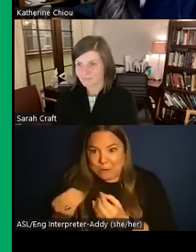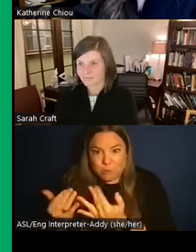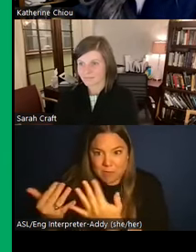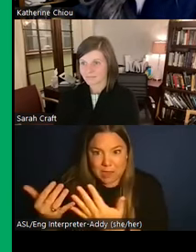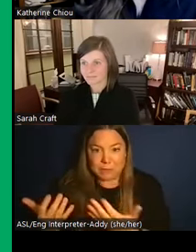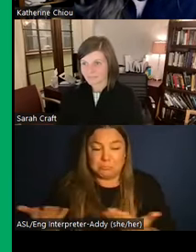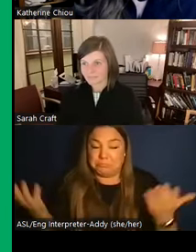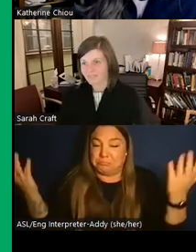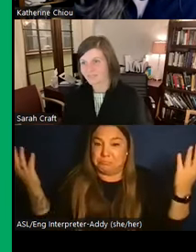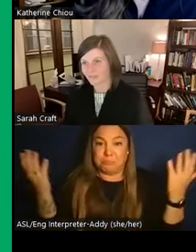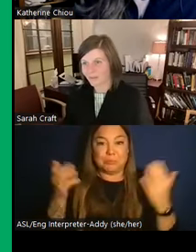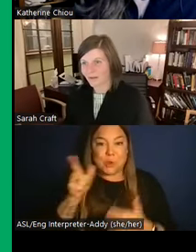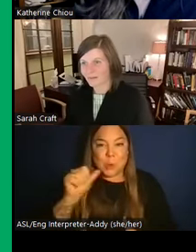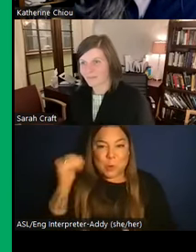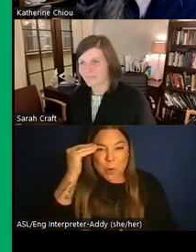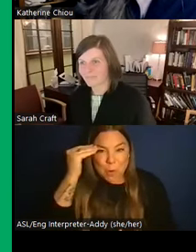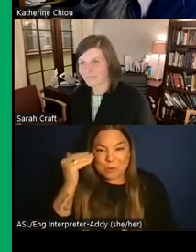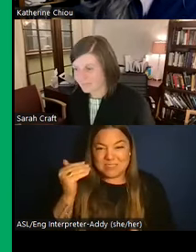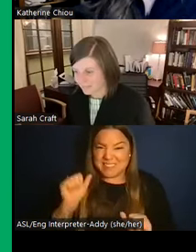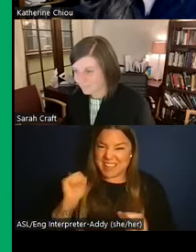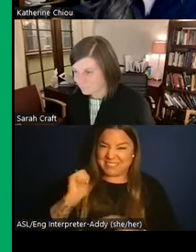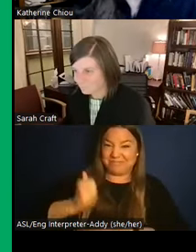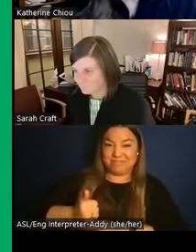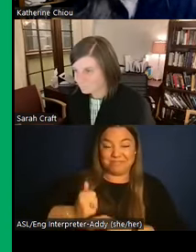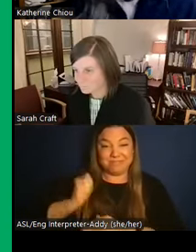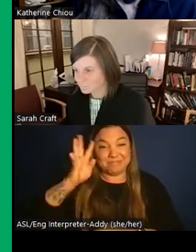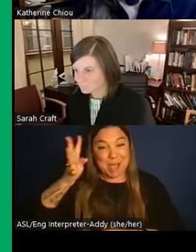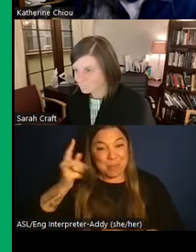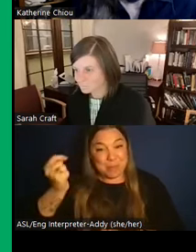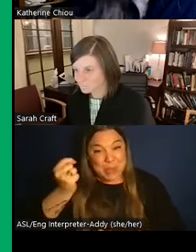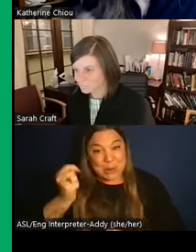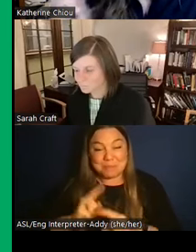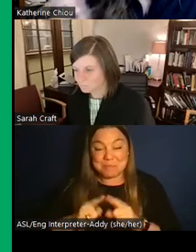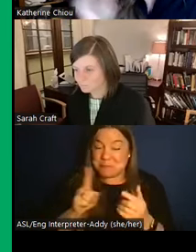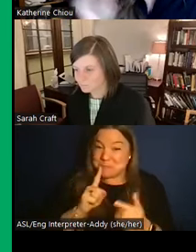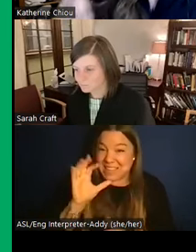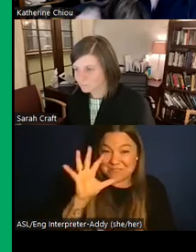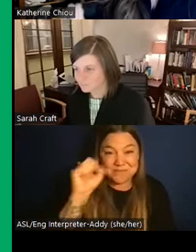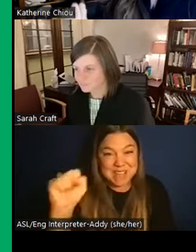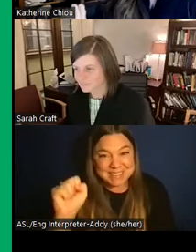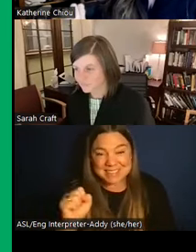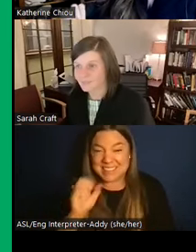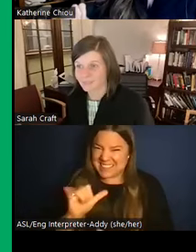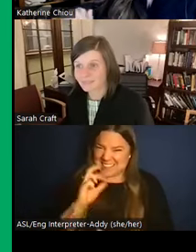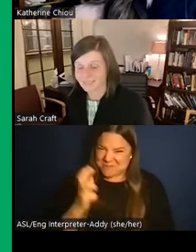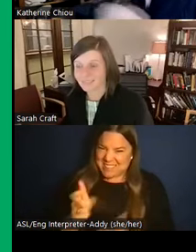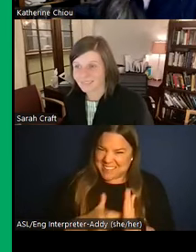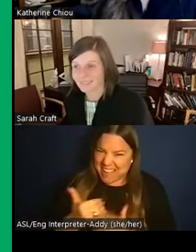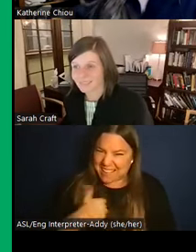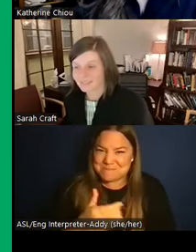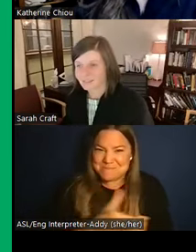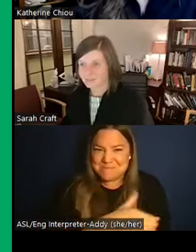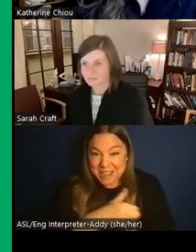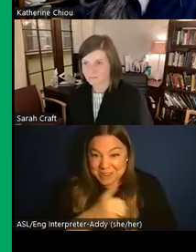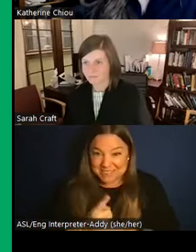Who knows, there's plenty of theorizing that you can do. But I think it's absolutely fascinating. And this is the power of archaeology too, is like, all these